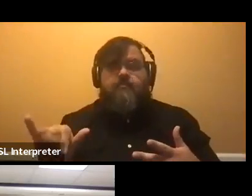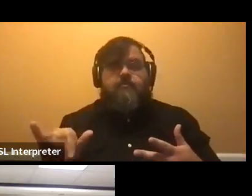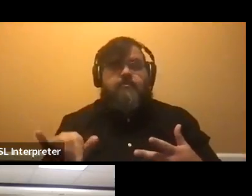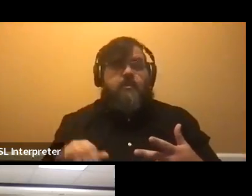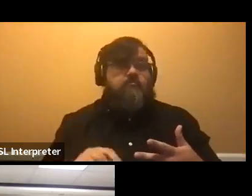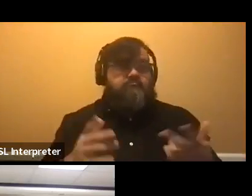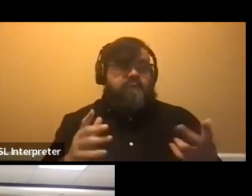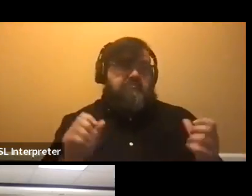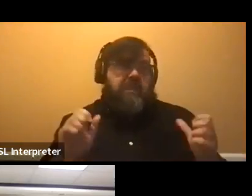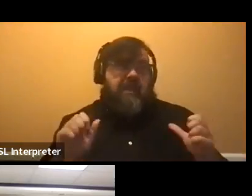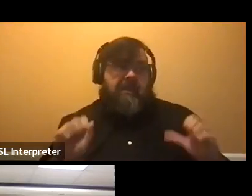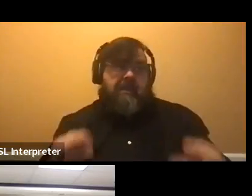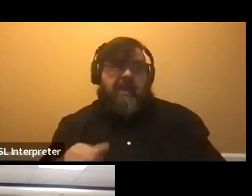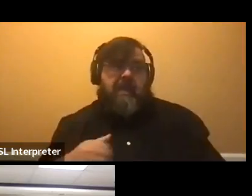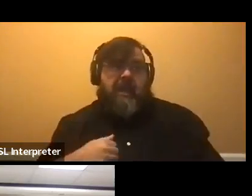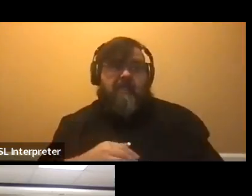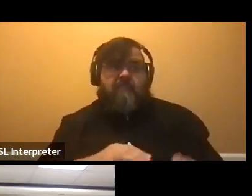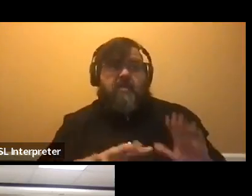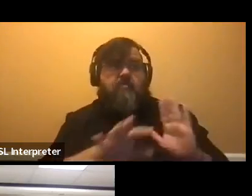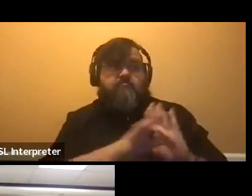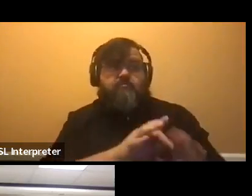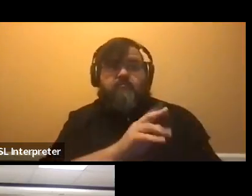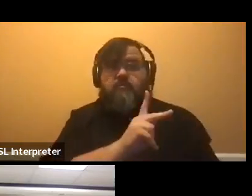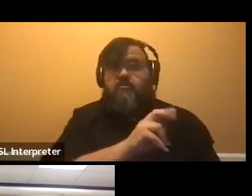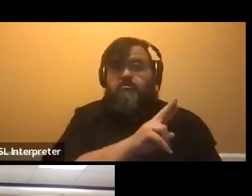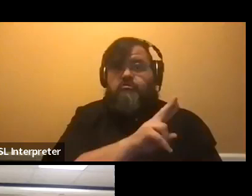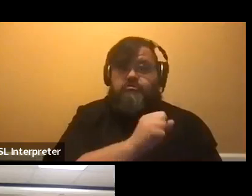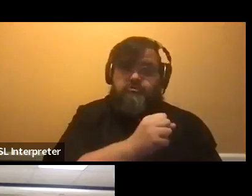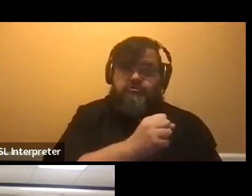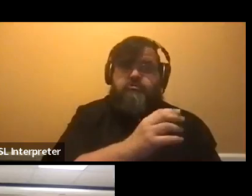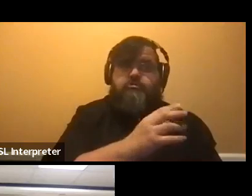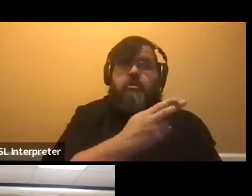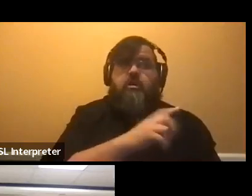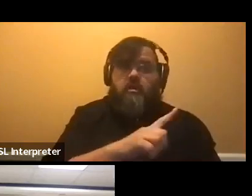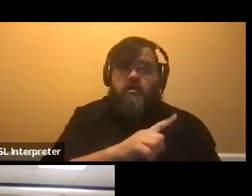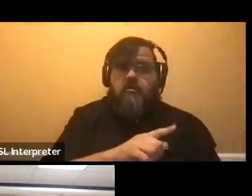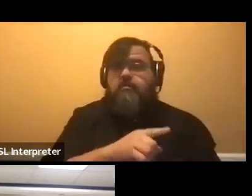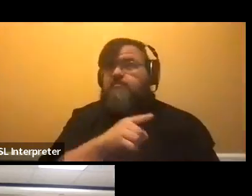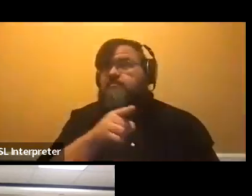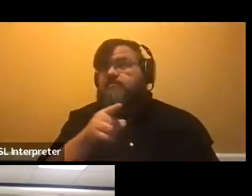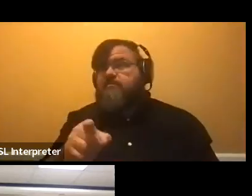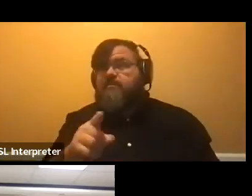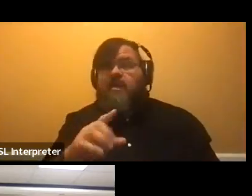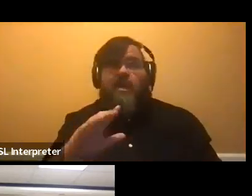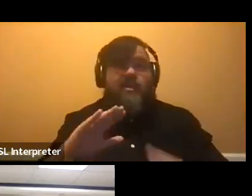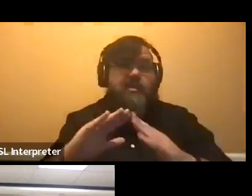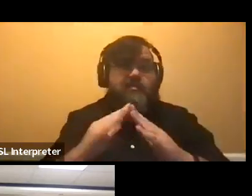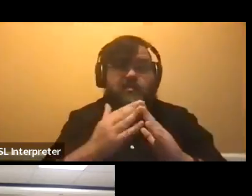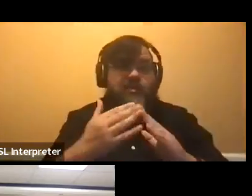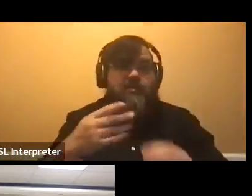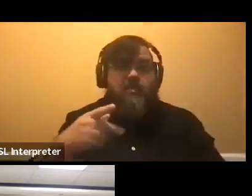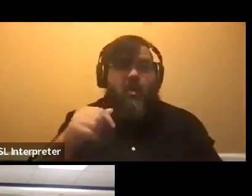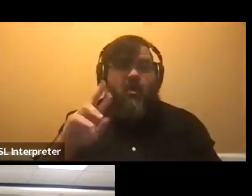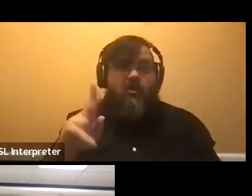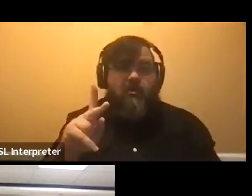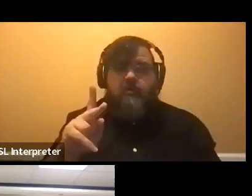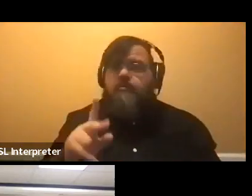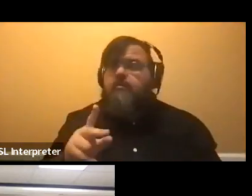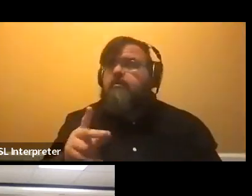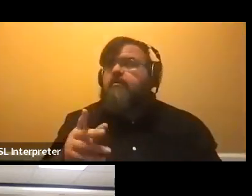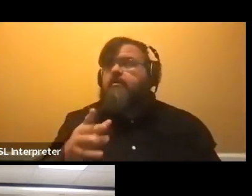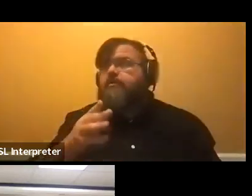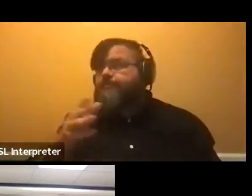and another living learning community in one of those areas. If it's engineering, it will be in community park. And so